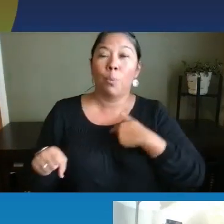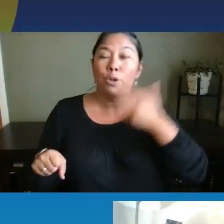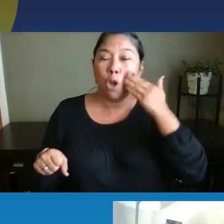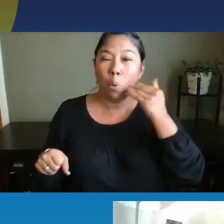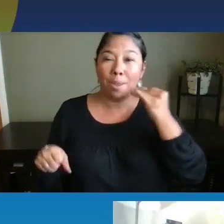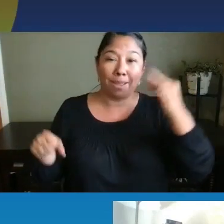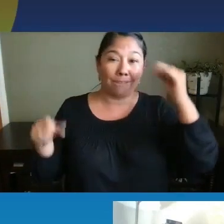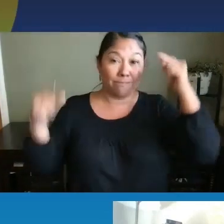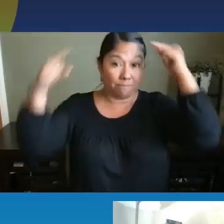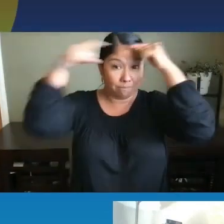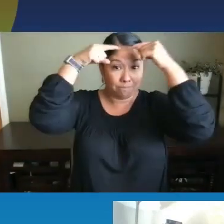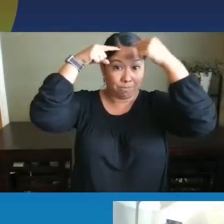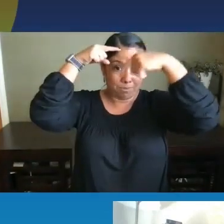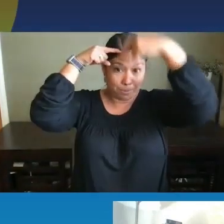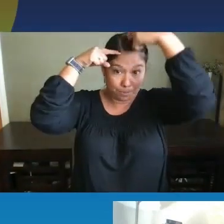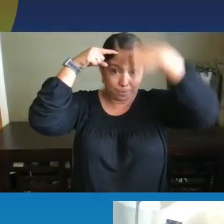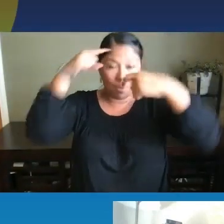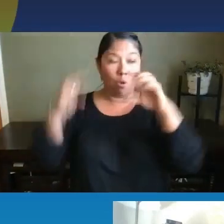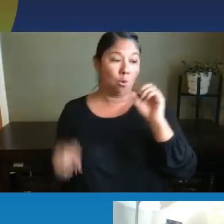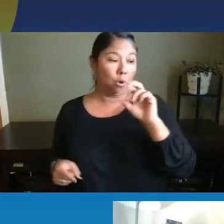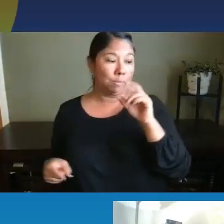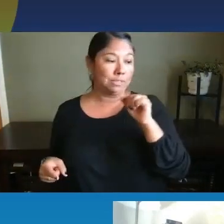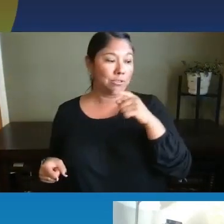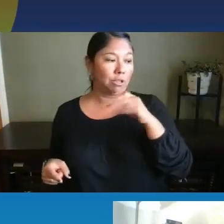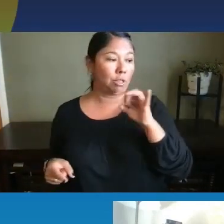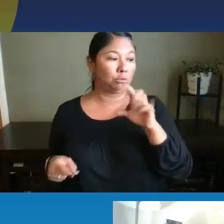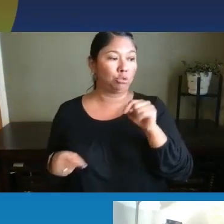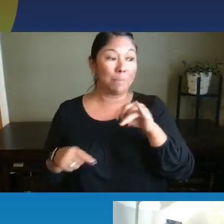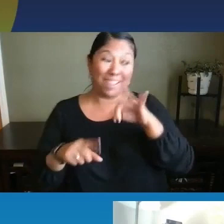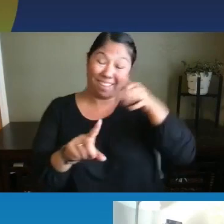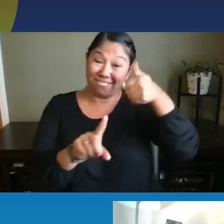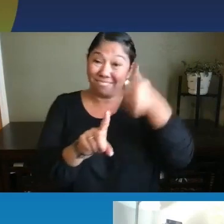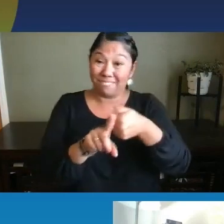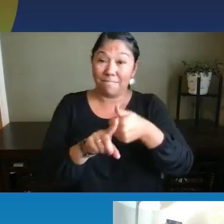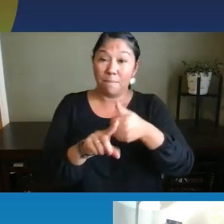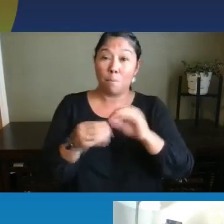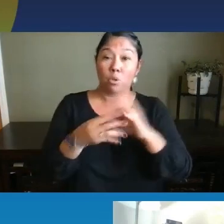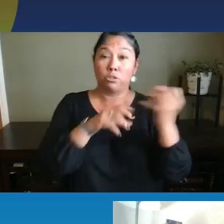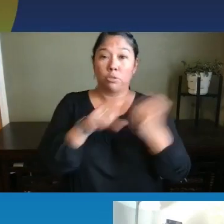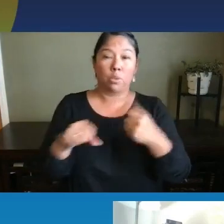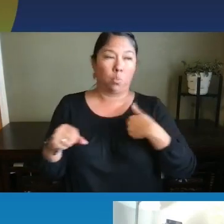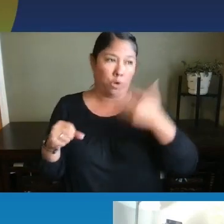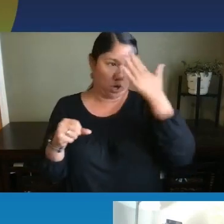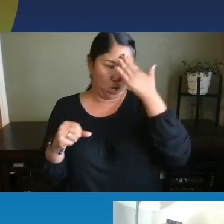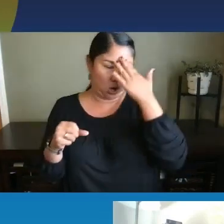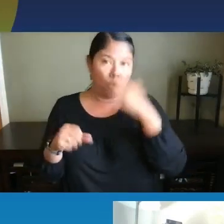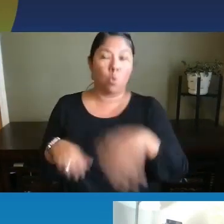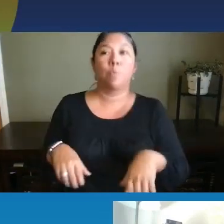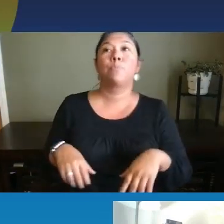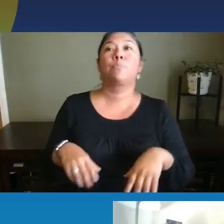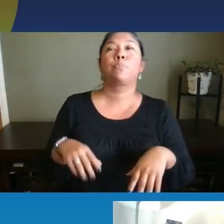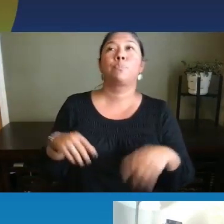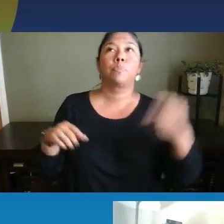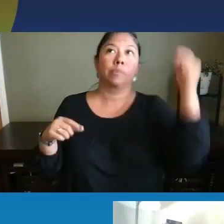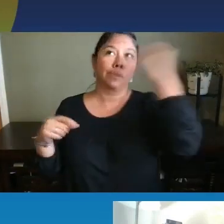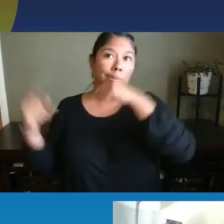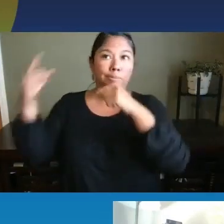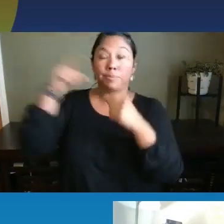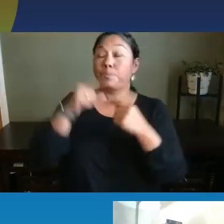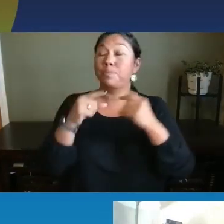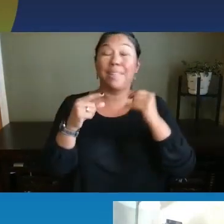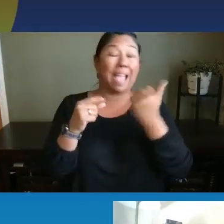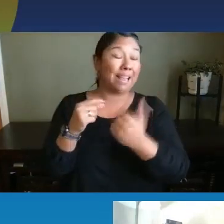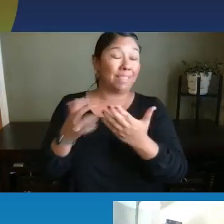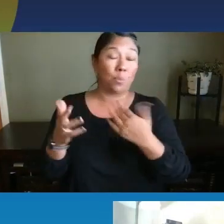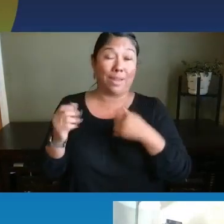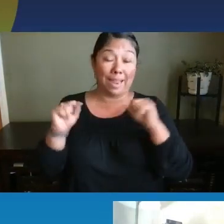callosum, we're going to help both sides of the body work together better because we know the left side of the brain controls the right side of the body and vice versa. So anything we